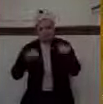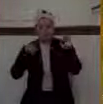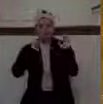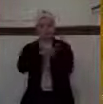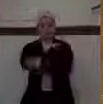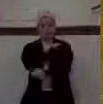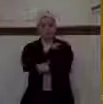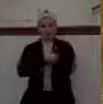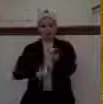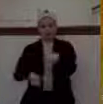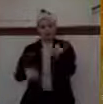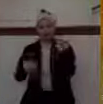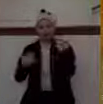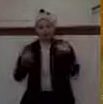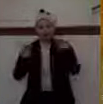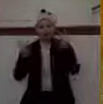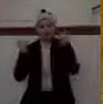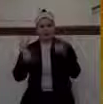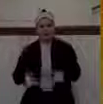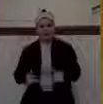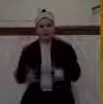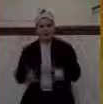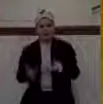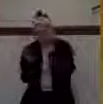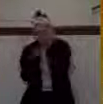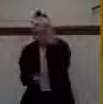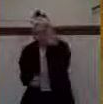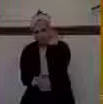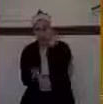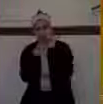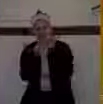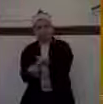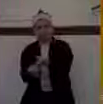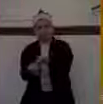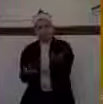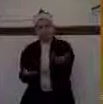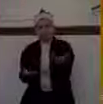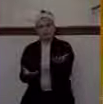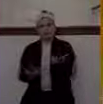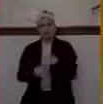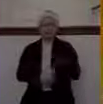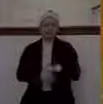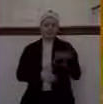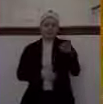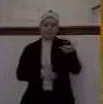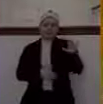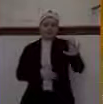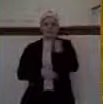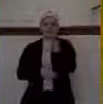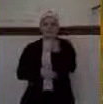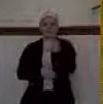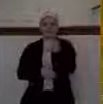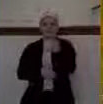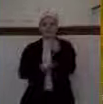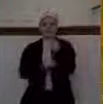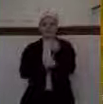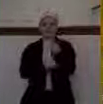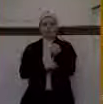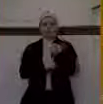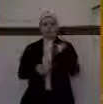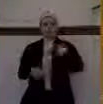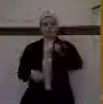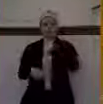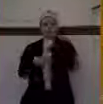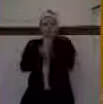spiritually speaking. That's where they were. That was their condition. And you know what? We need to be careful as God's people,